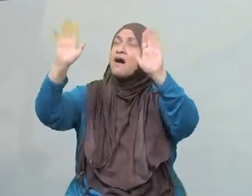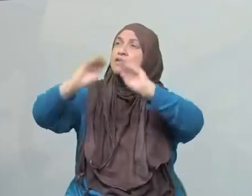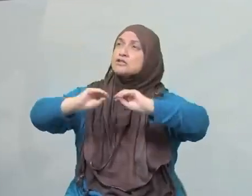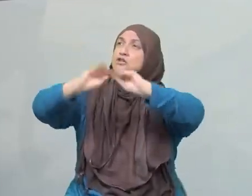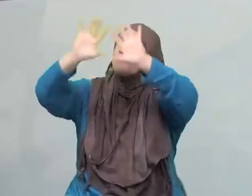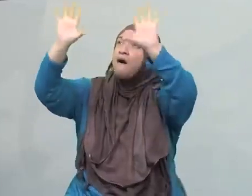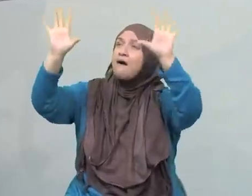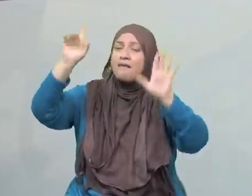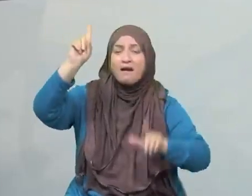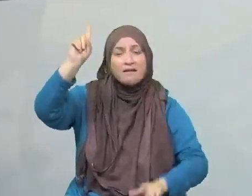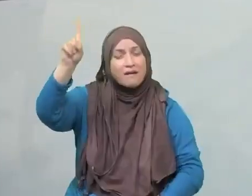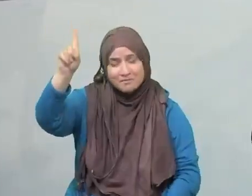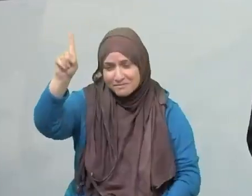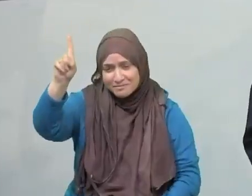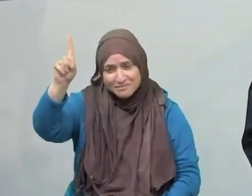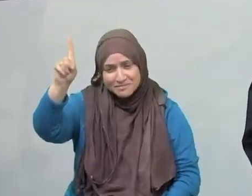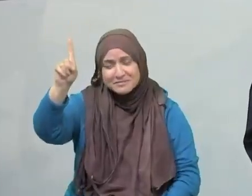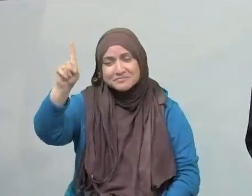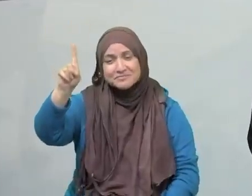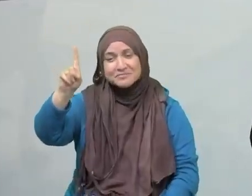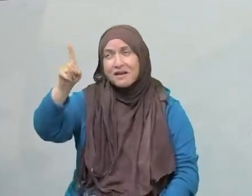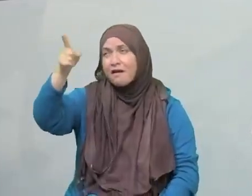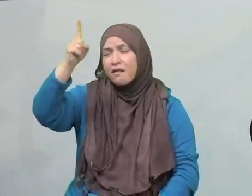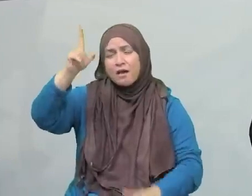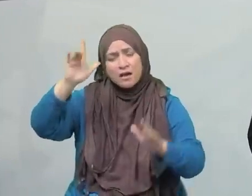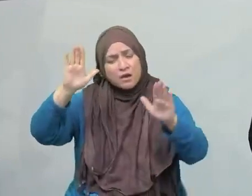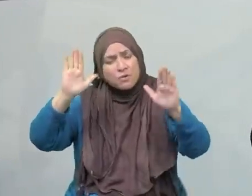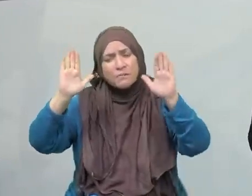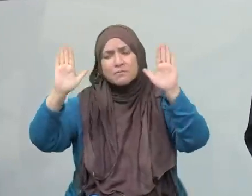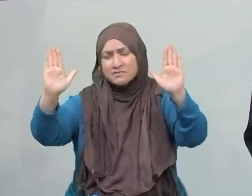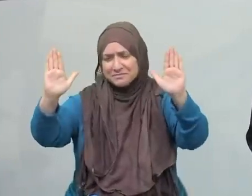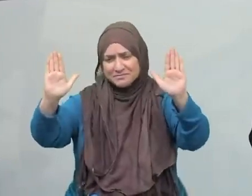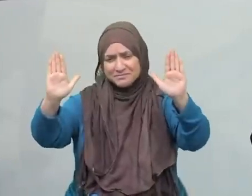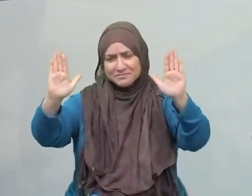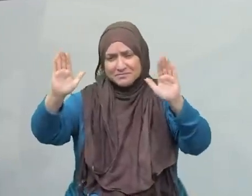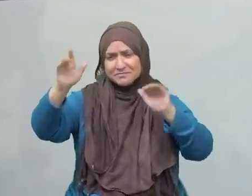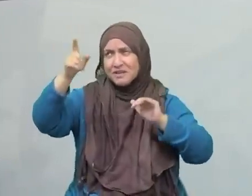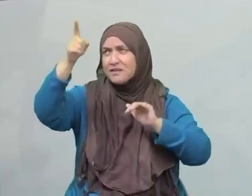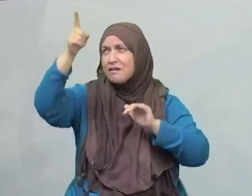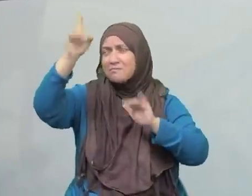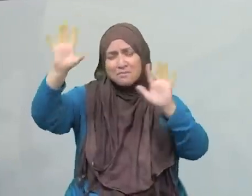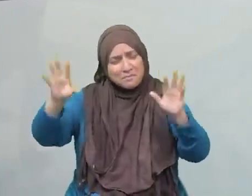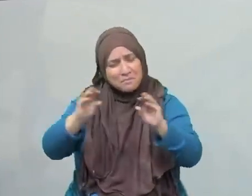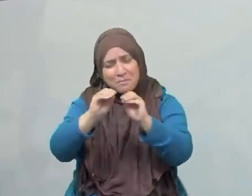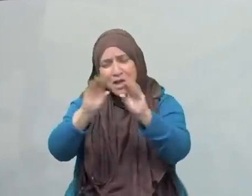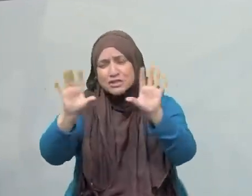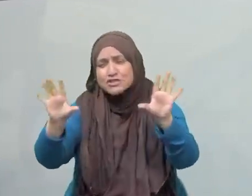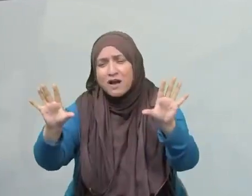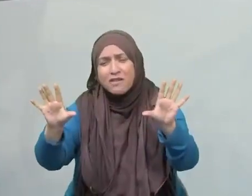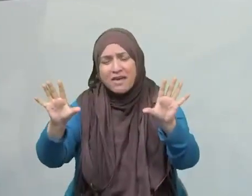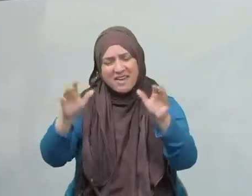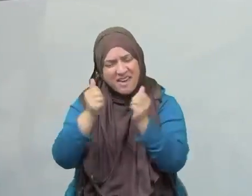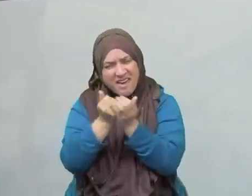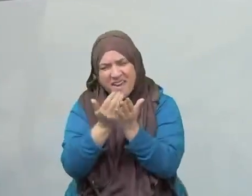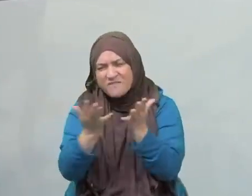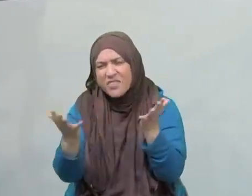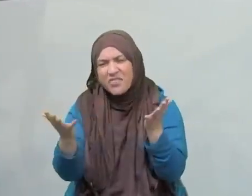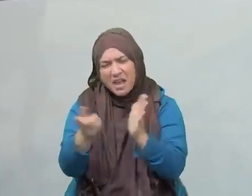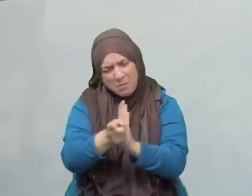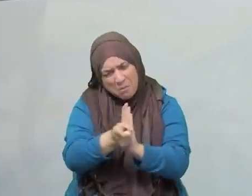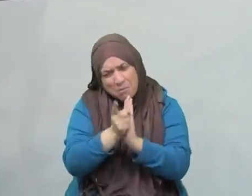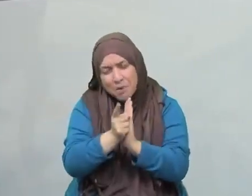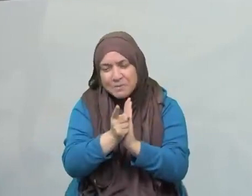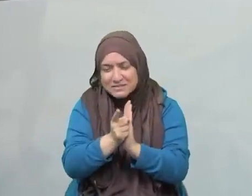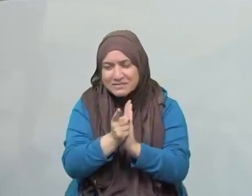which is the worst thing that you could do with a moment in Ramadan, or a moment that could go to waste. And every single moment